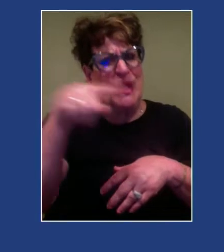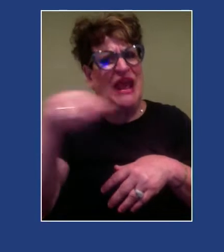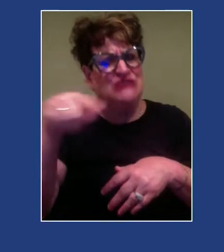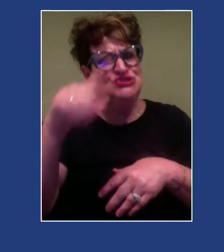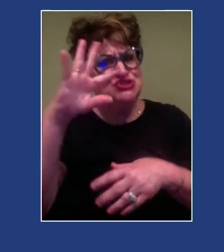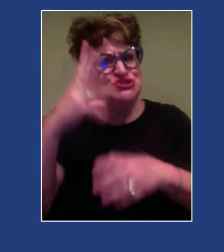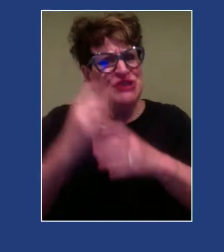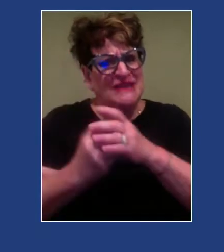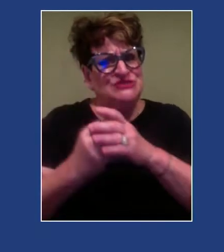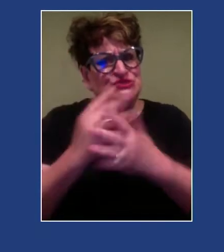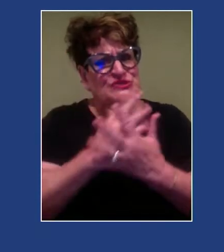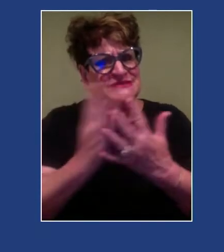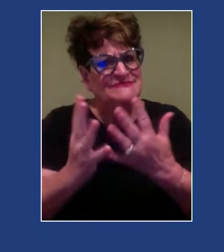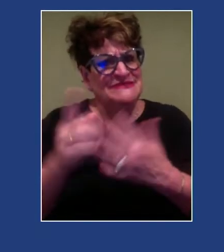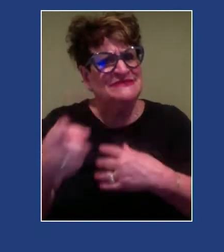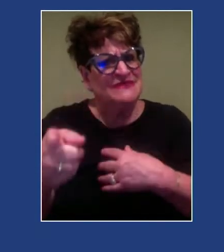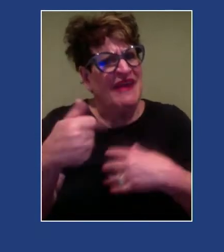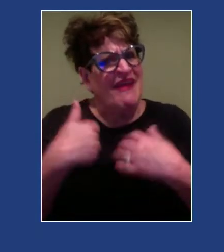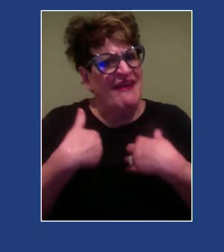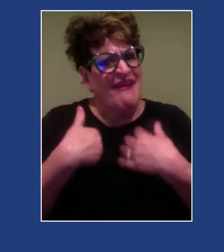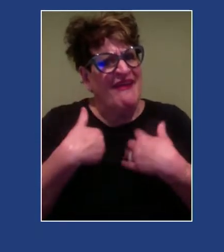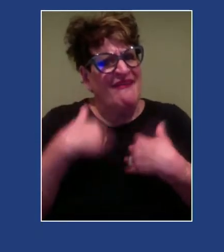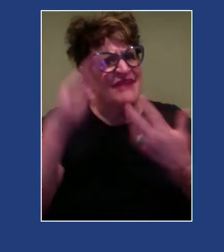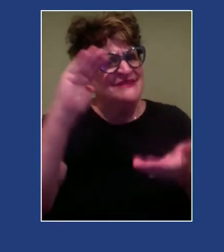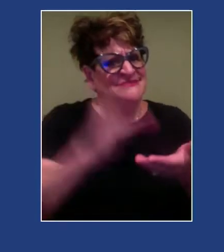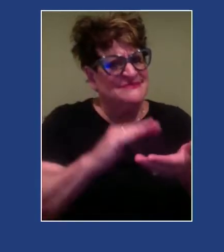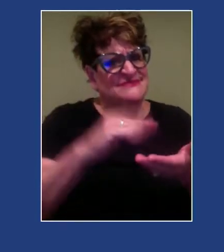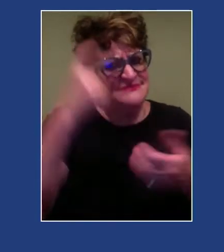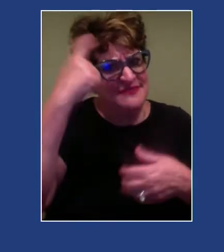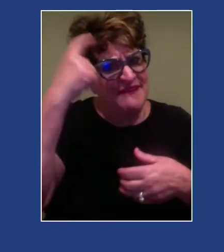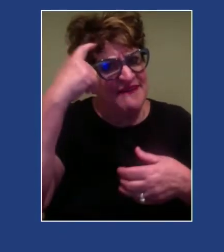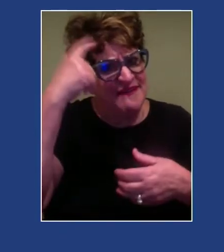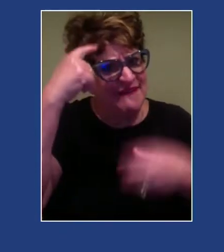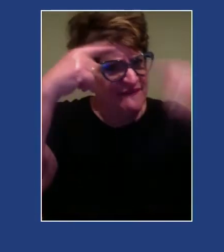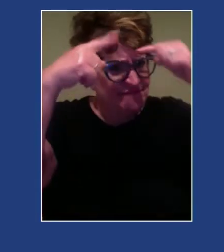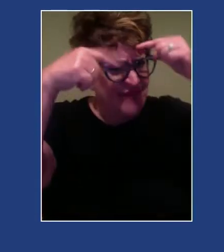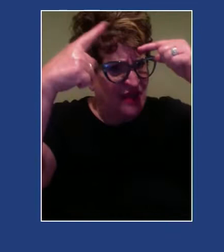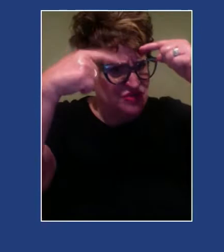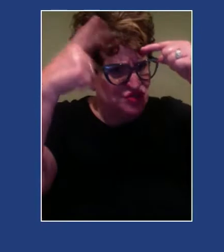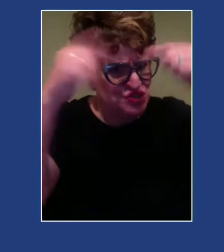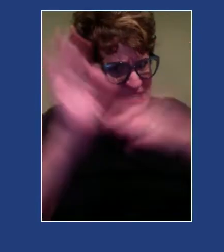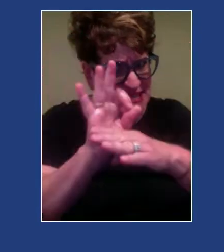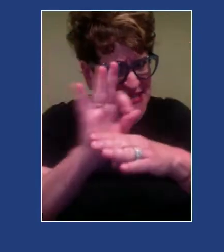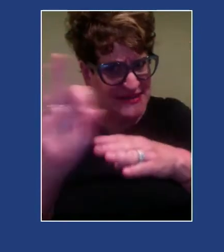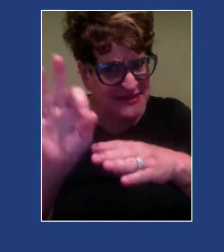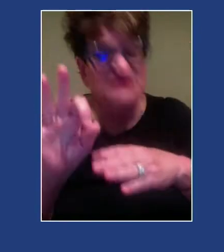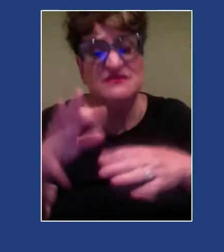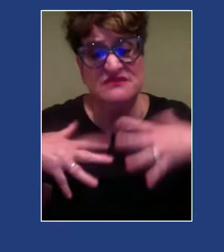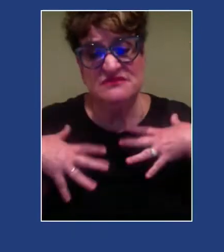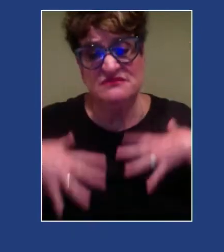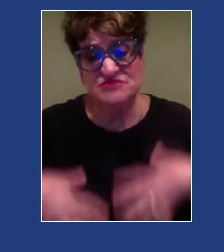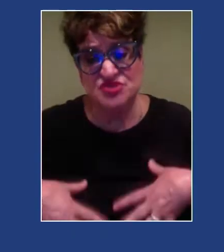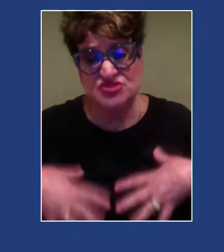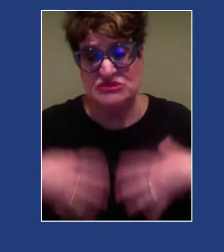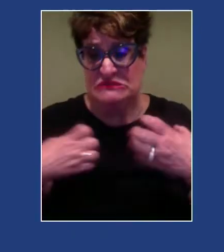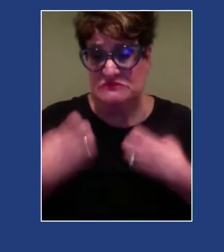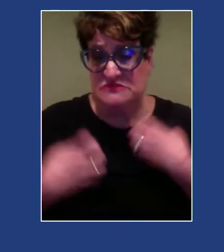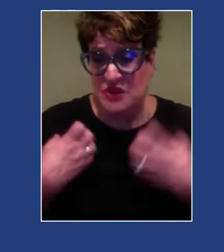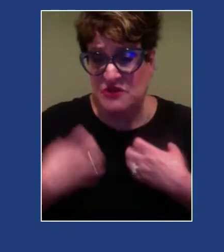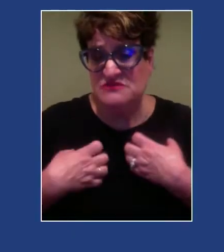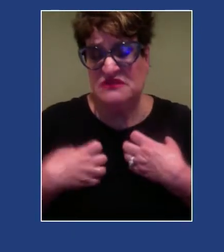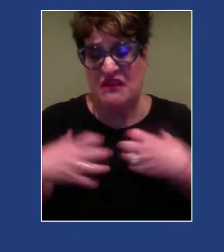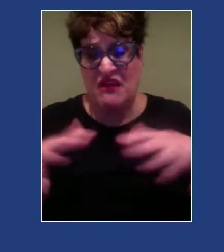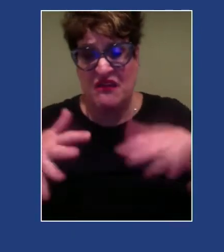research shows that they can have a decrease in cognitive functioning. And there's also, of course, depression, anxiety, and potential